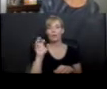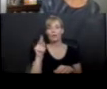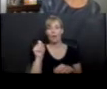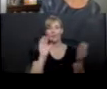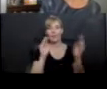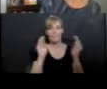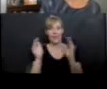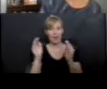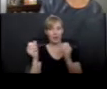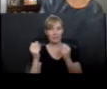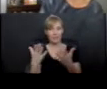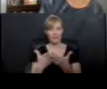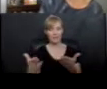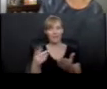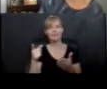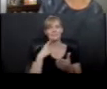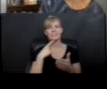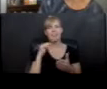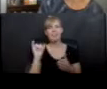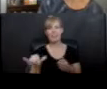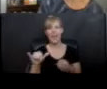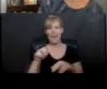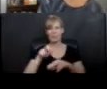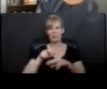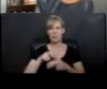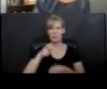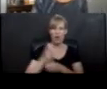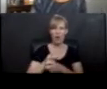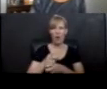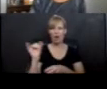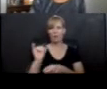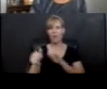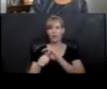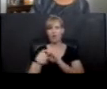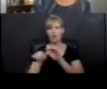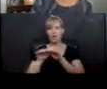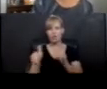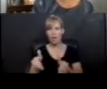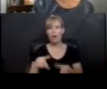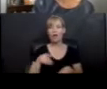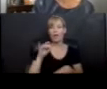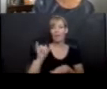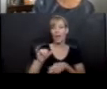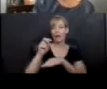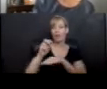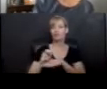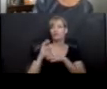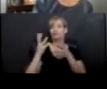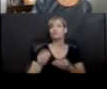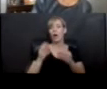things, right? So she says, this stool is hard as a turtle shell. This stool is soft as chicken feathers.